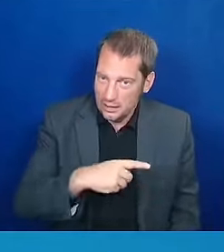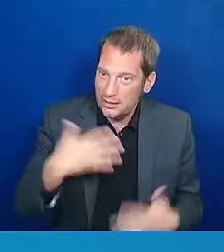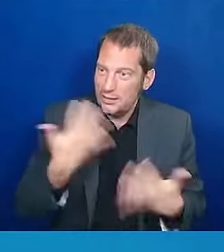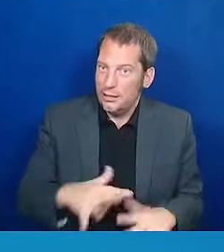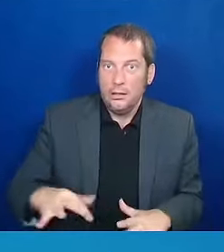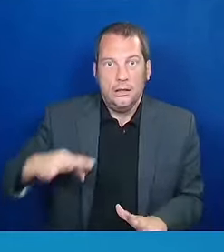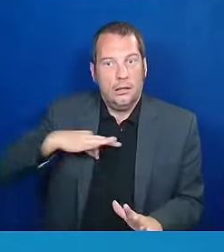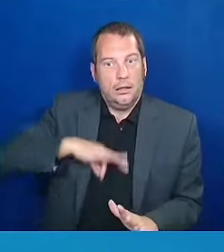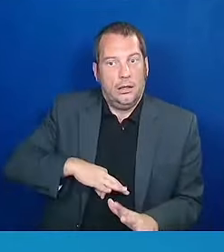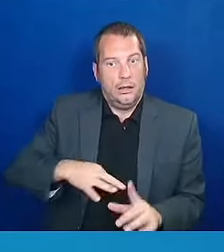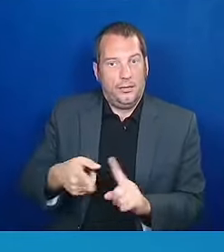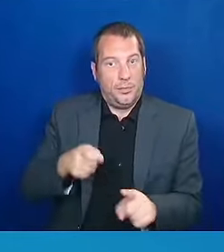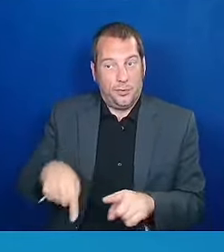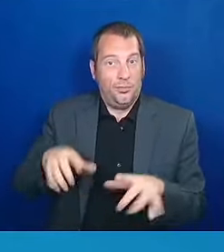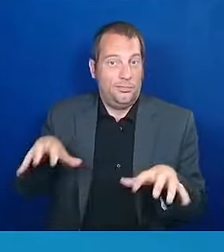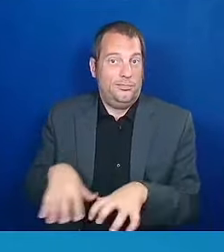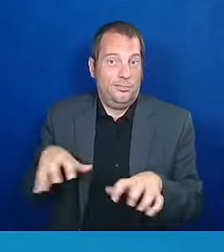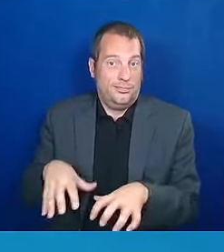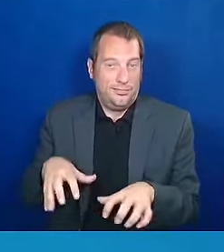Please testify.